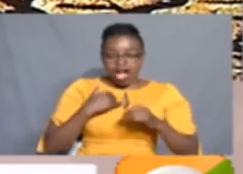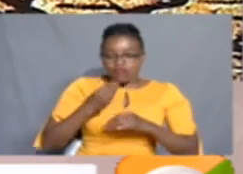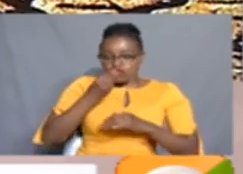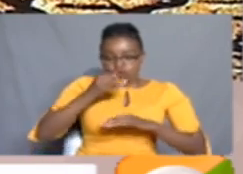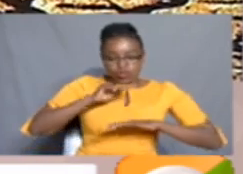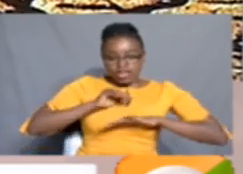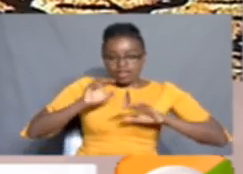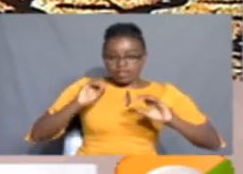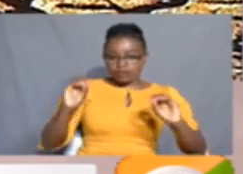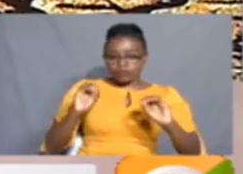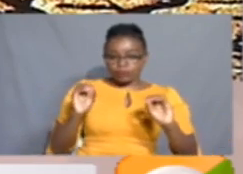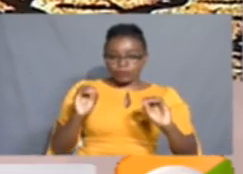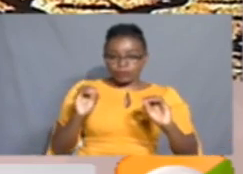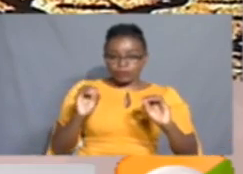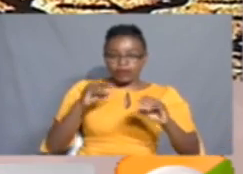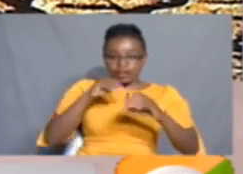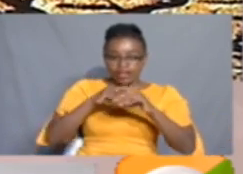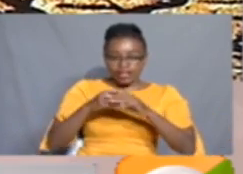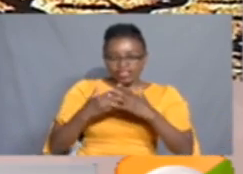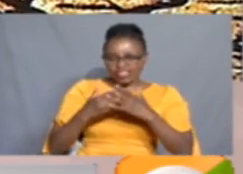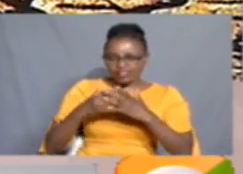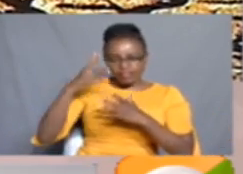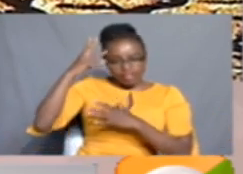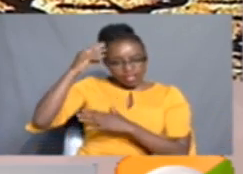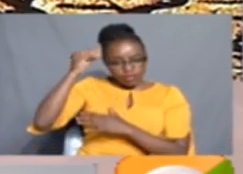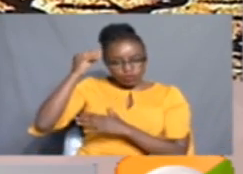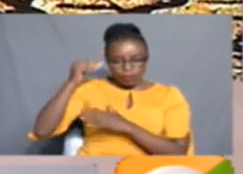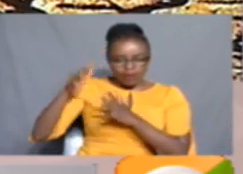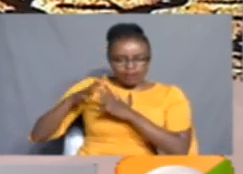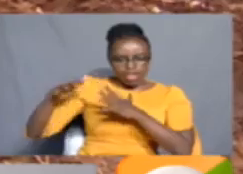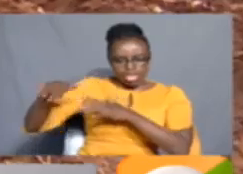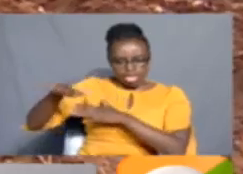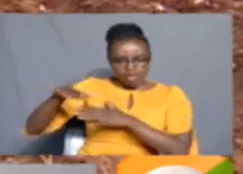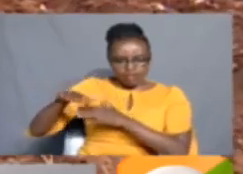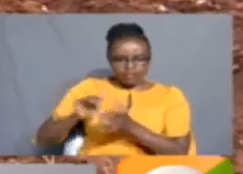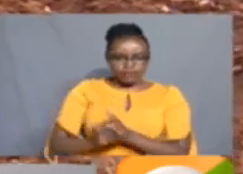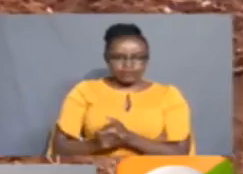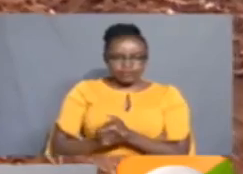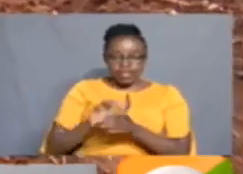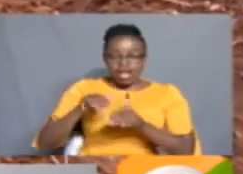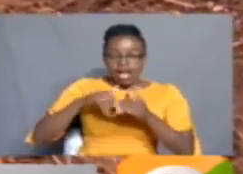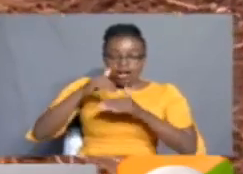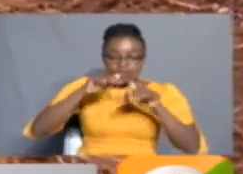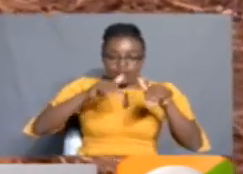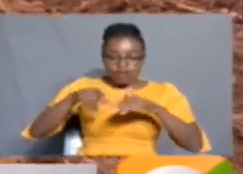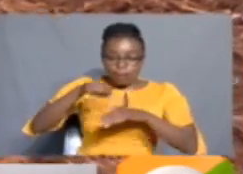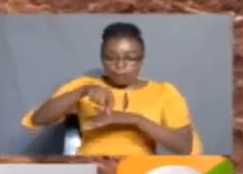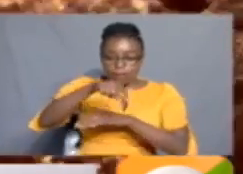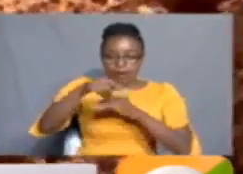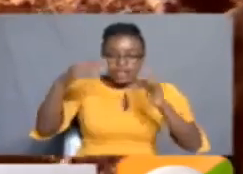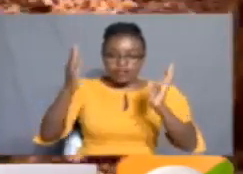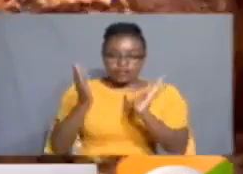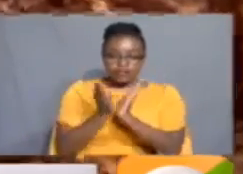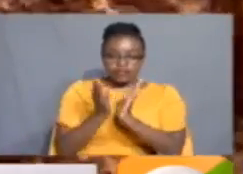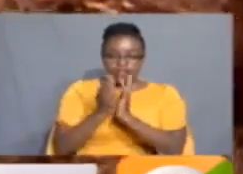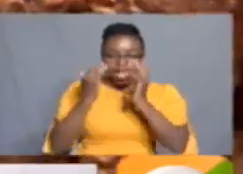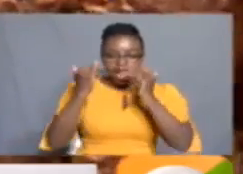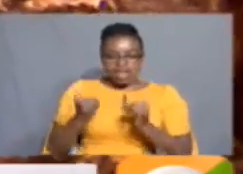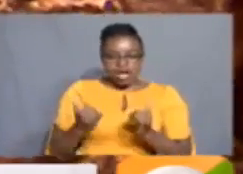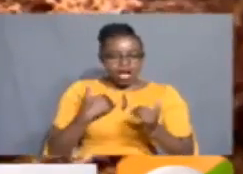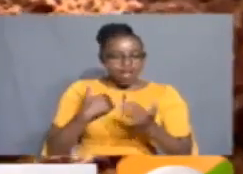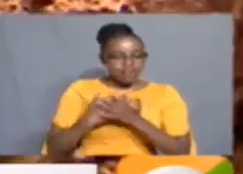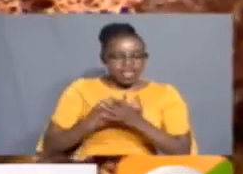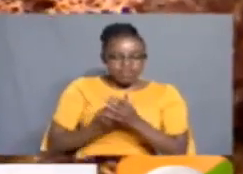insecure in the greater horn of Africa. Weeks after farmers planted crop in Rift Valley, hardly any